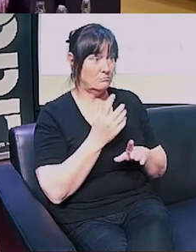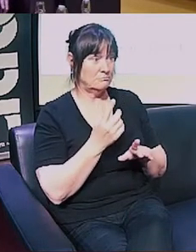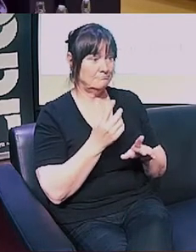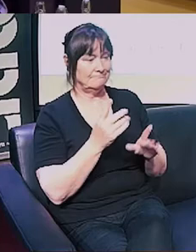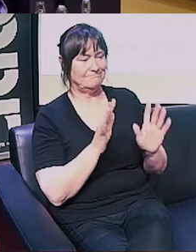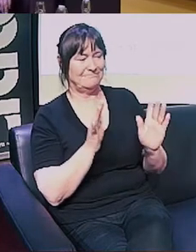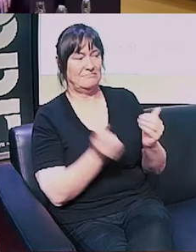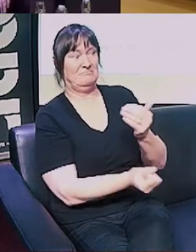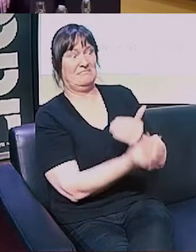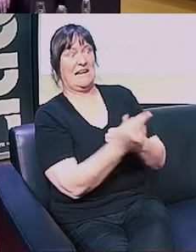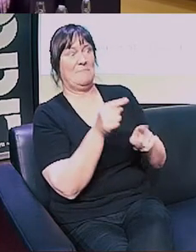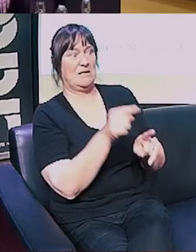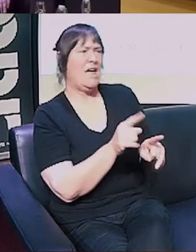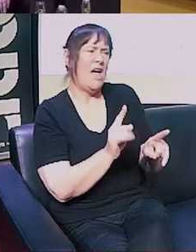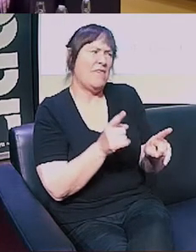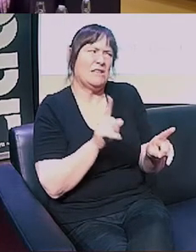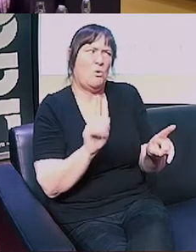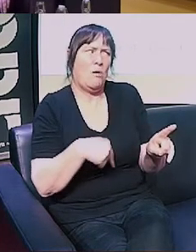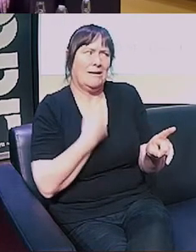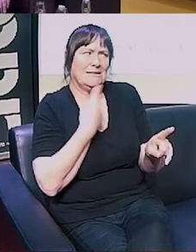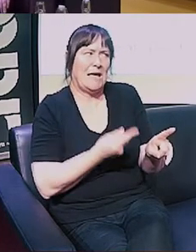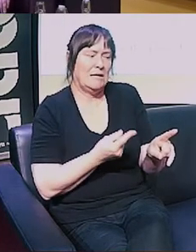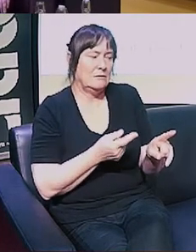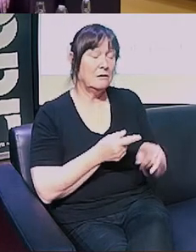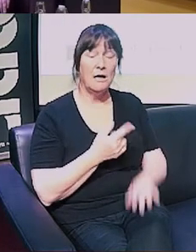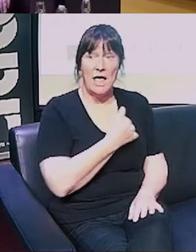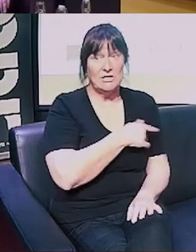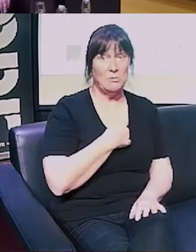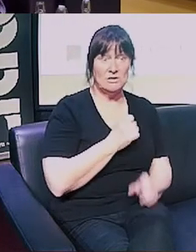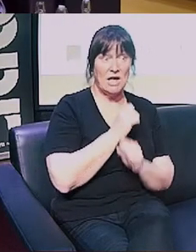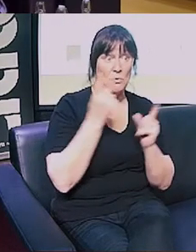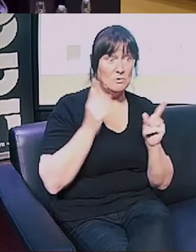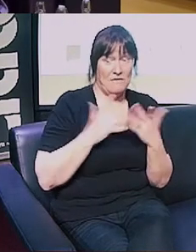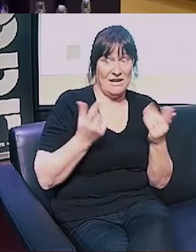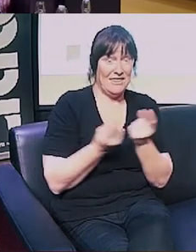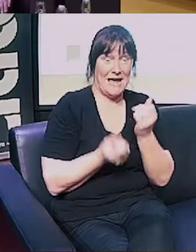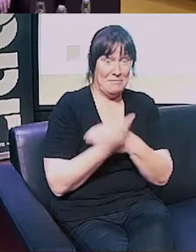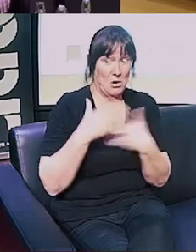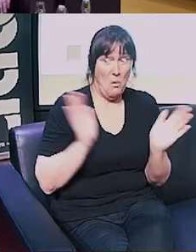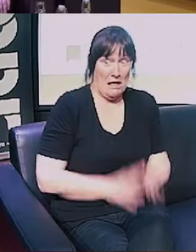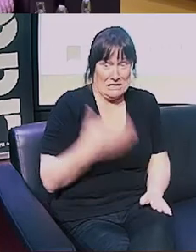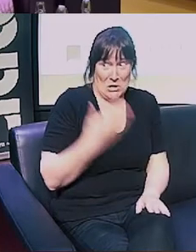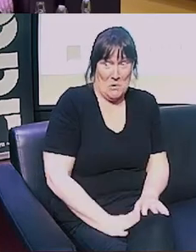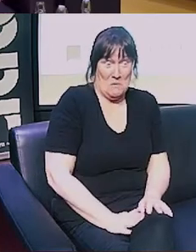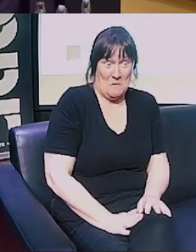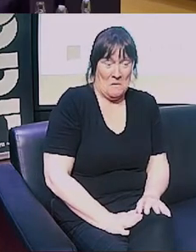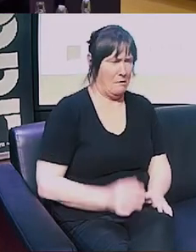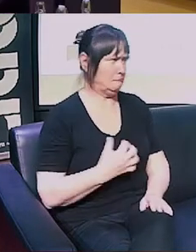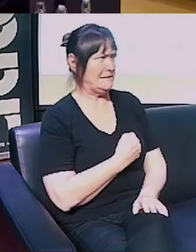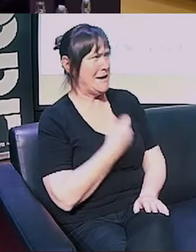and that's all I'm at liberty to say about this. To be honest, I wasn't aware of any incident. I was simply asking